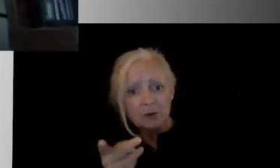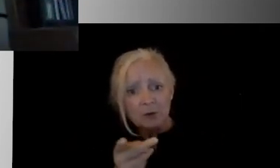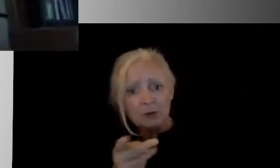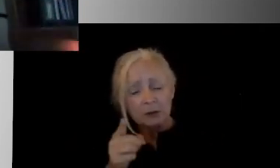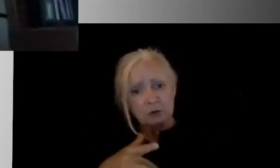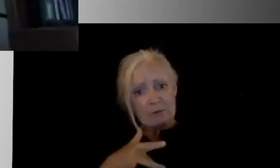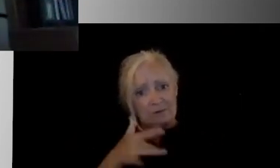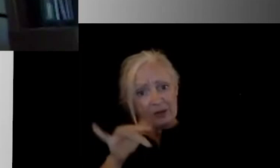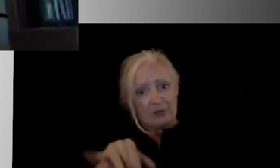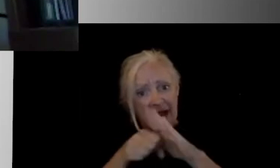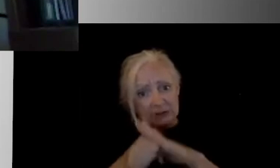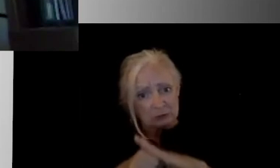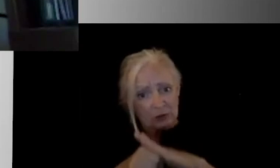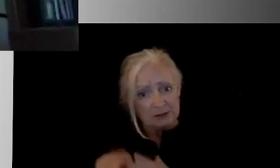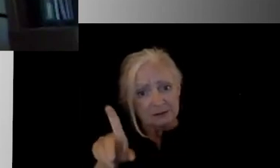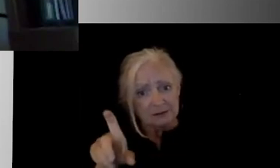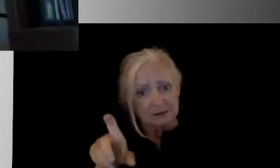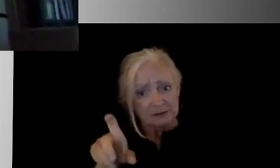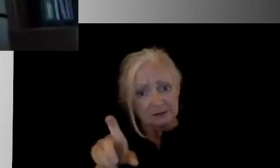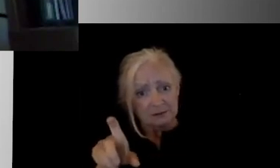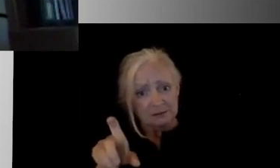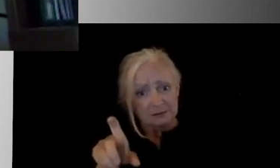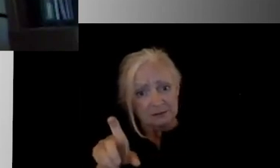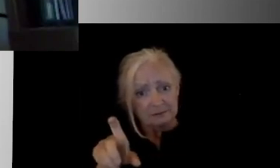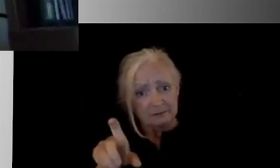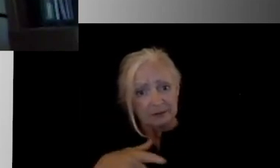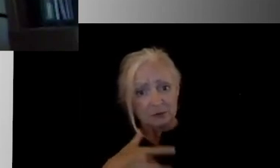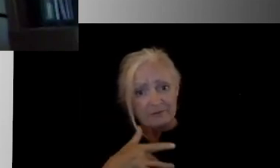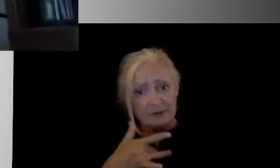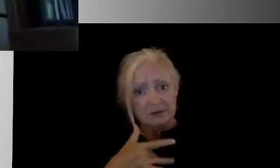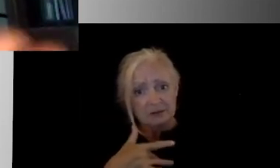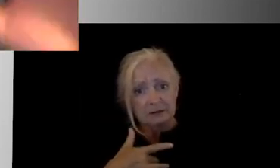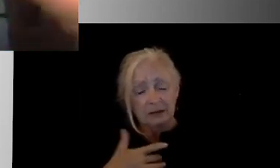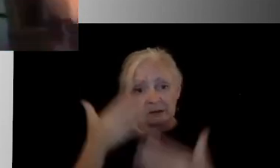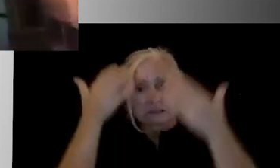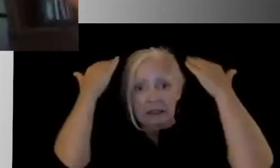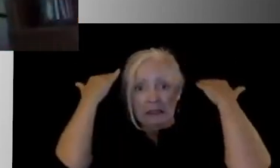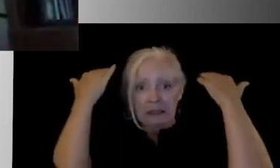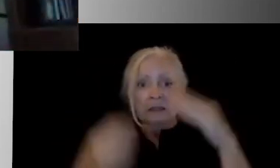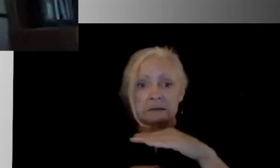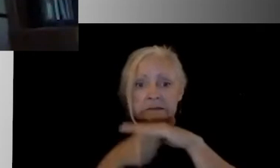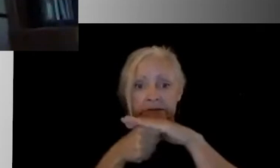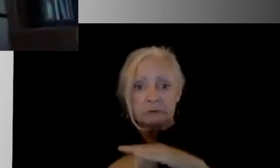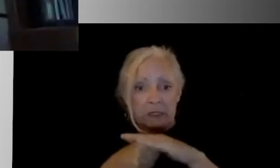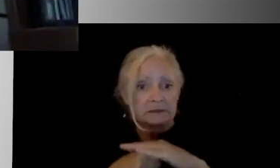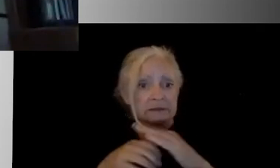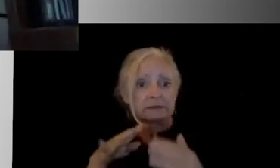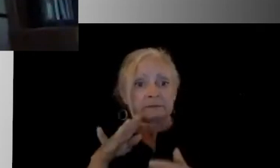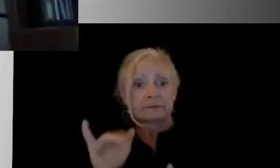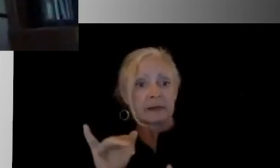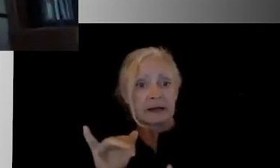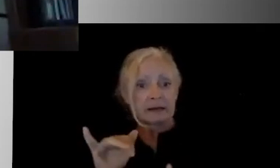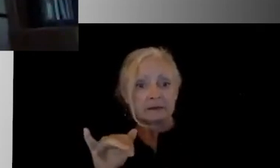that stress? Do you and your other, um, educators that you know, are you, do you feel under stress by just what is being pushed down